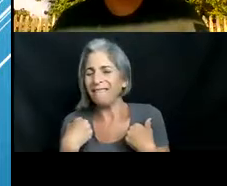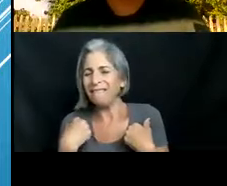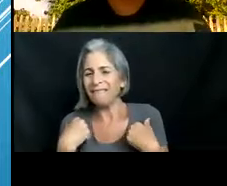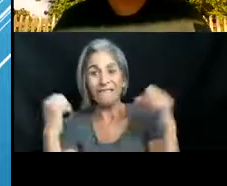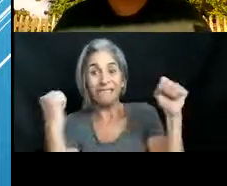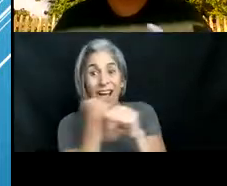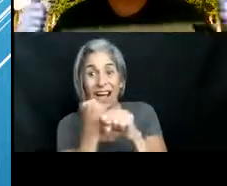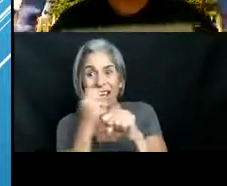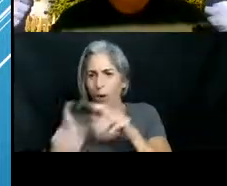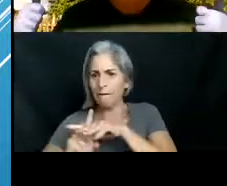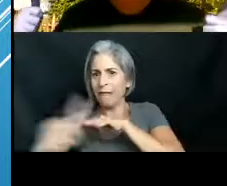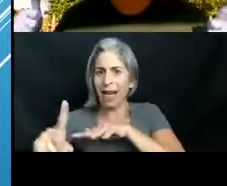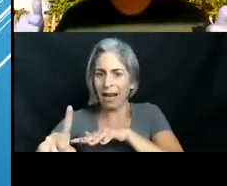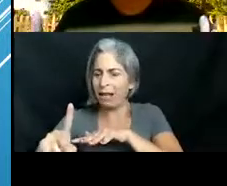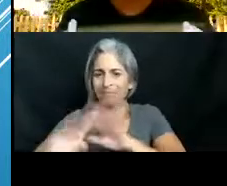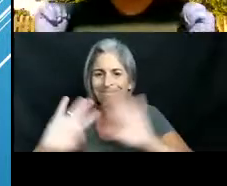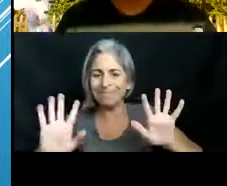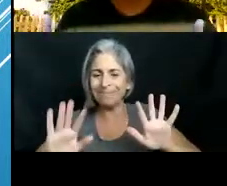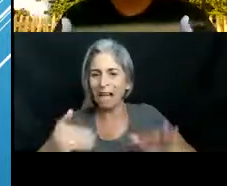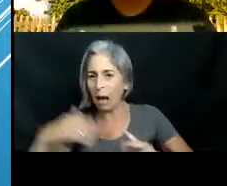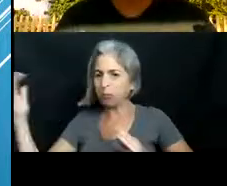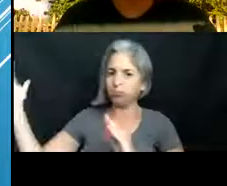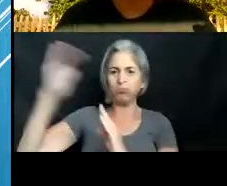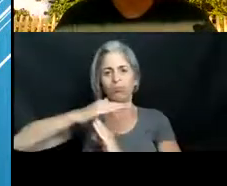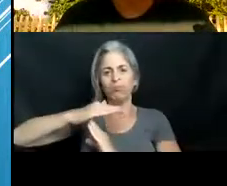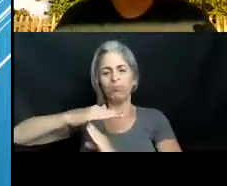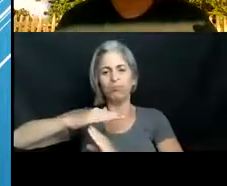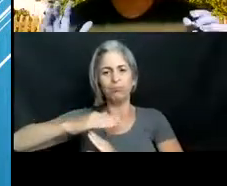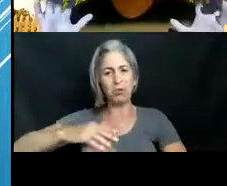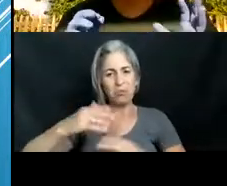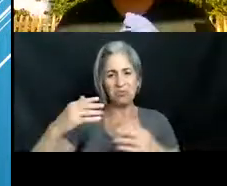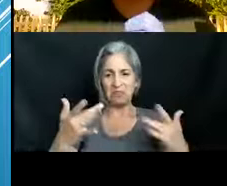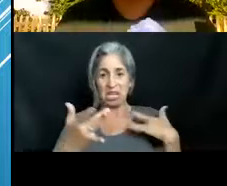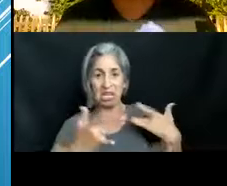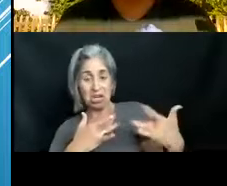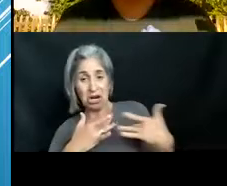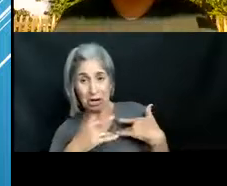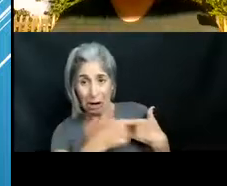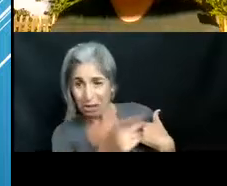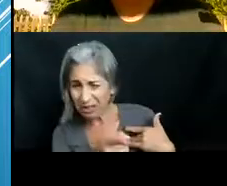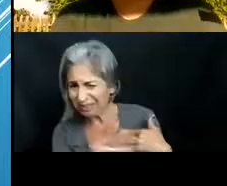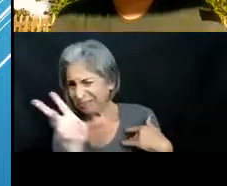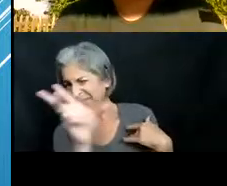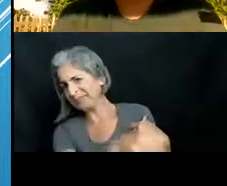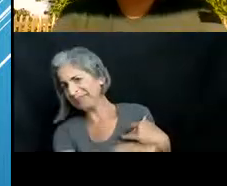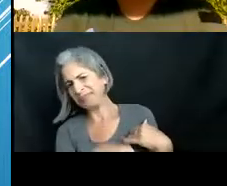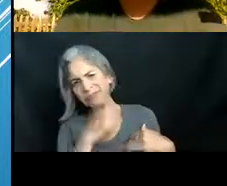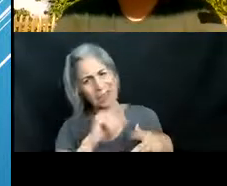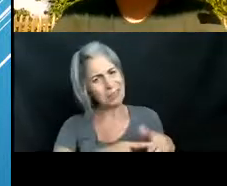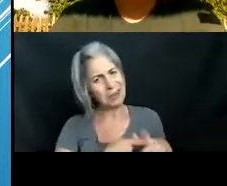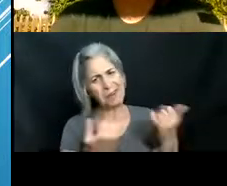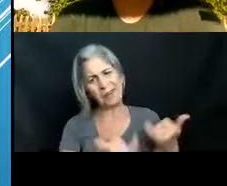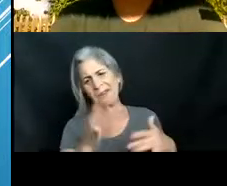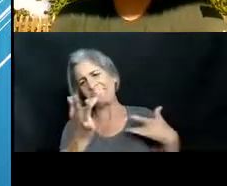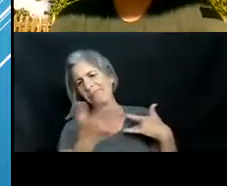flight instinct. They just know I'm the top dog here. I've never had to worry about anything before, so why should I start now? So spearfishing